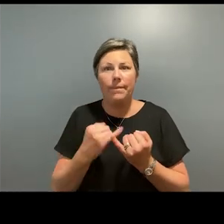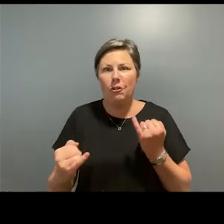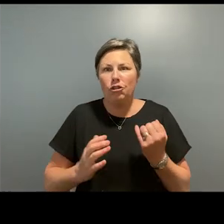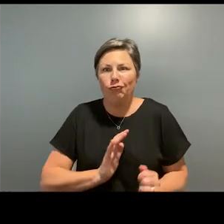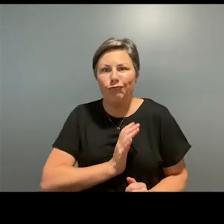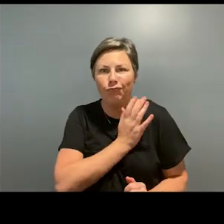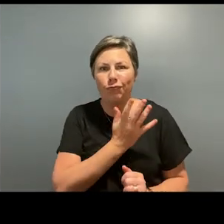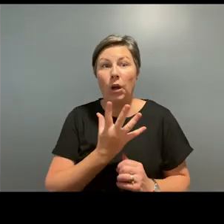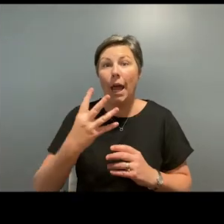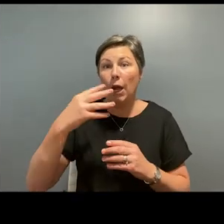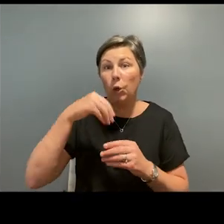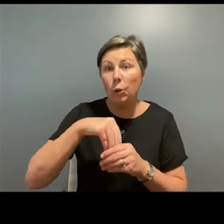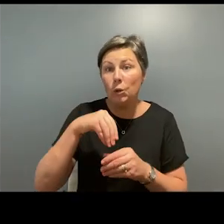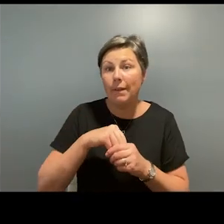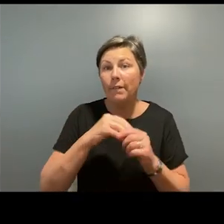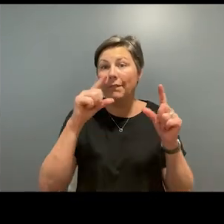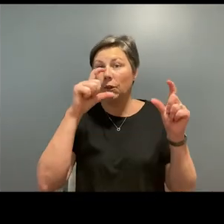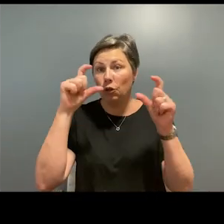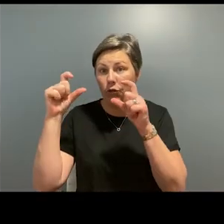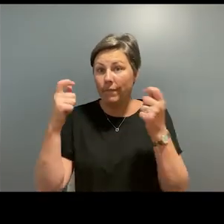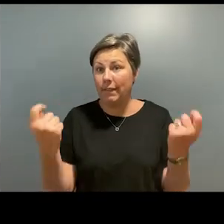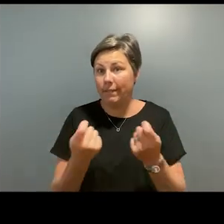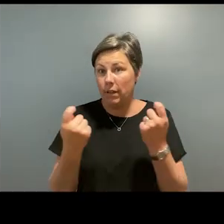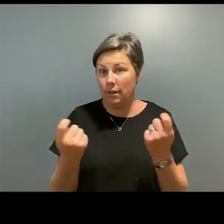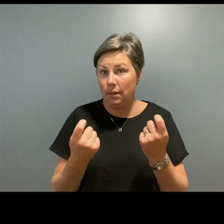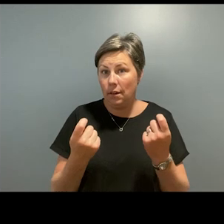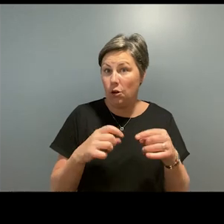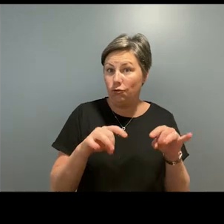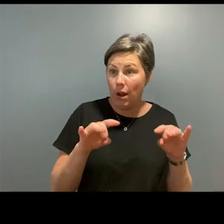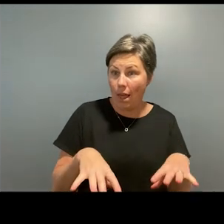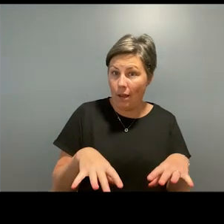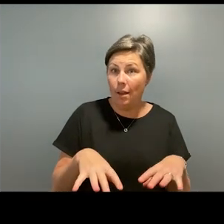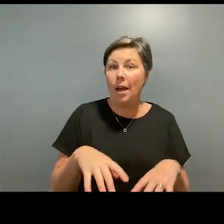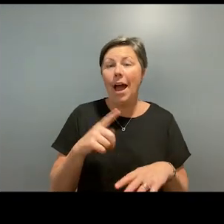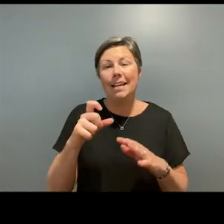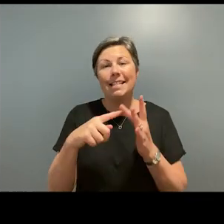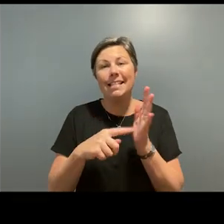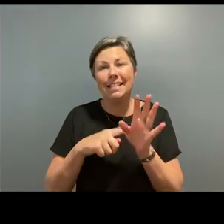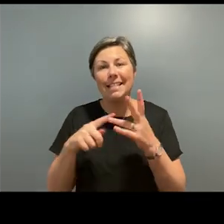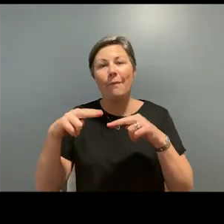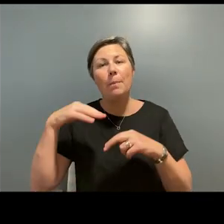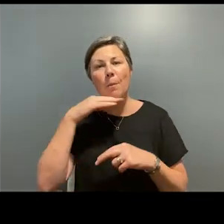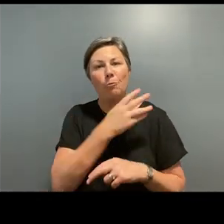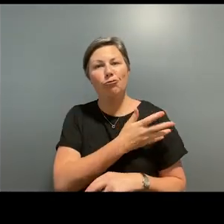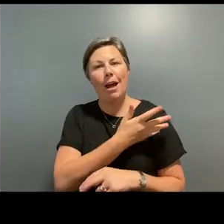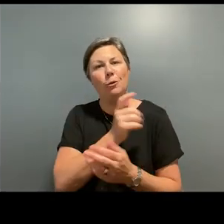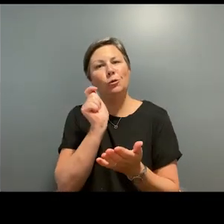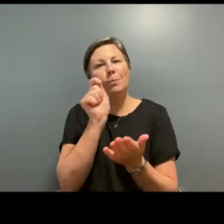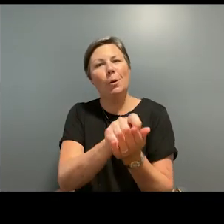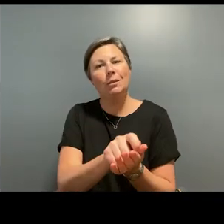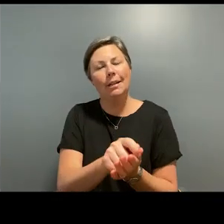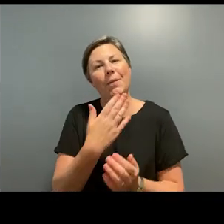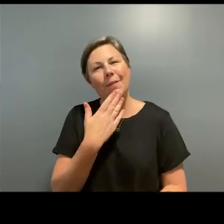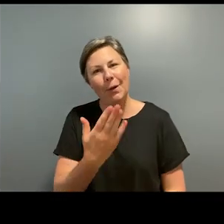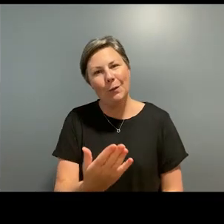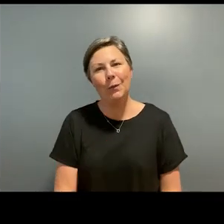inclusive photography festivals in Australia and the City of Melbourne is proud to be a sponsor. Thank you